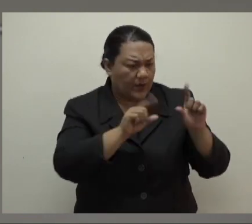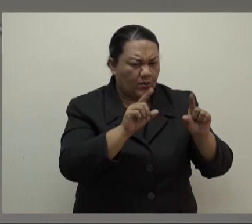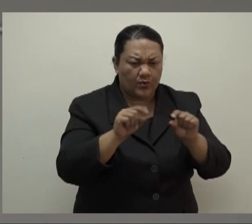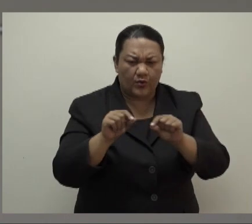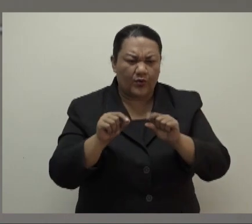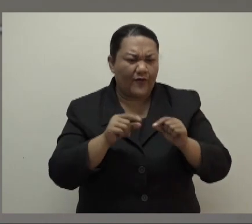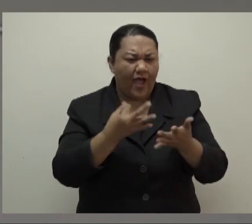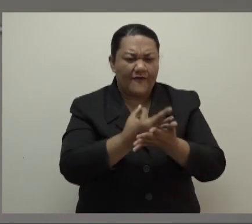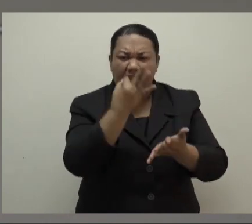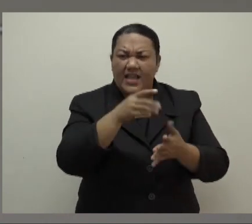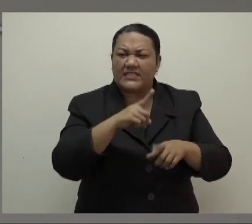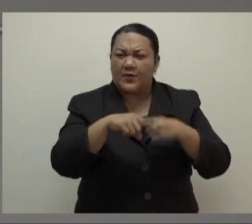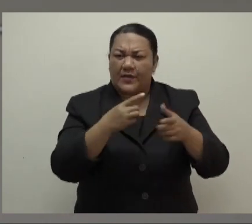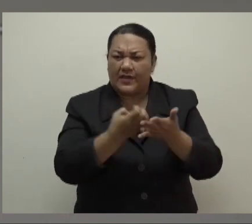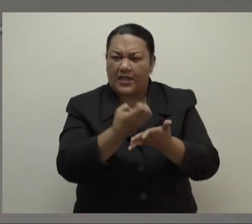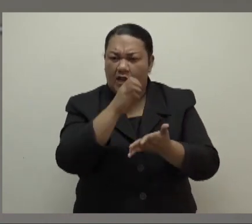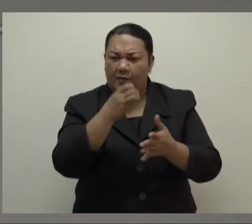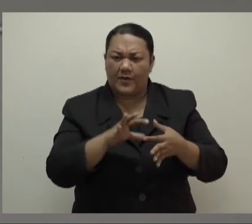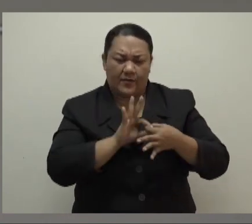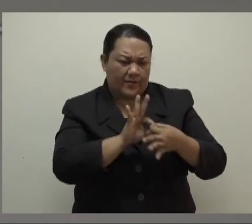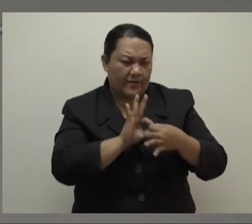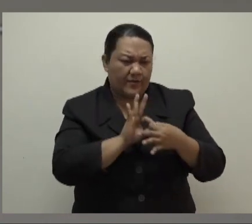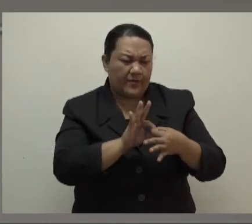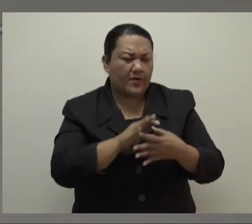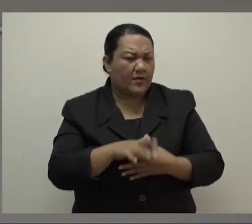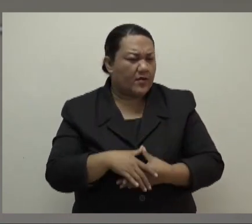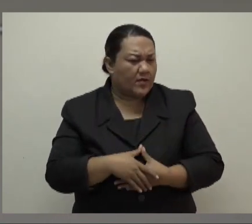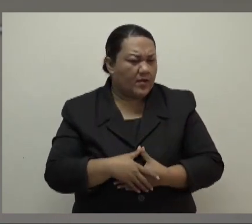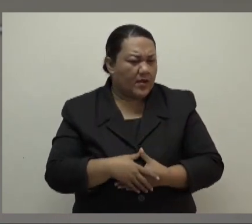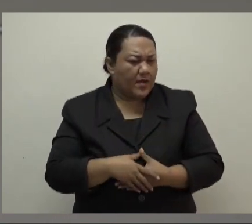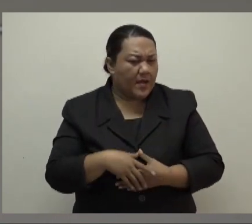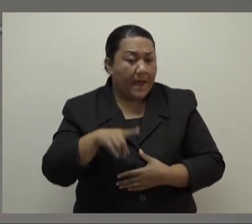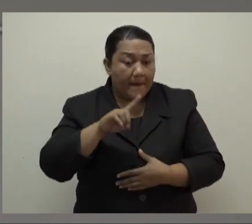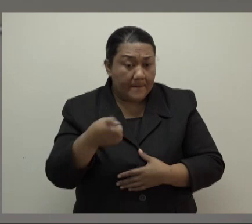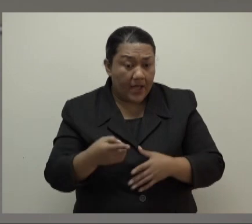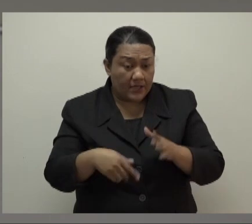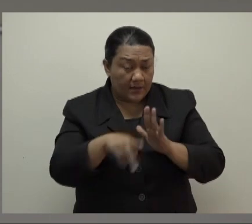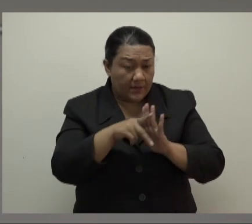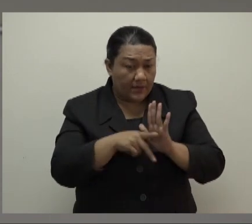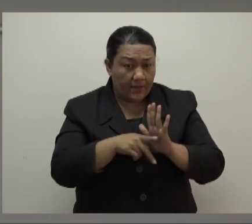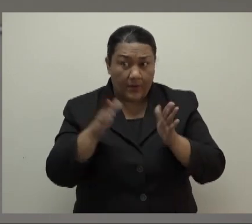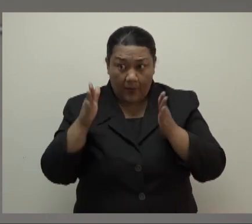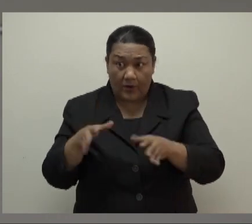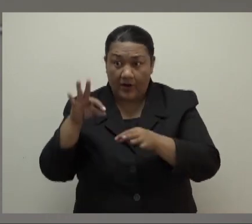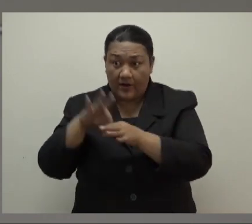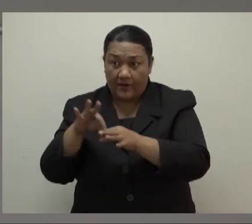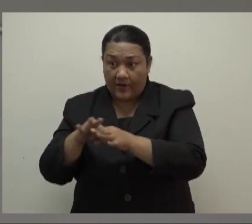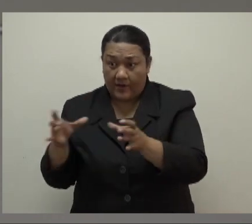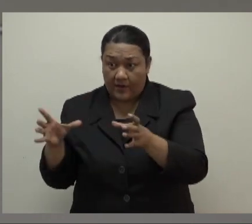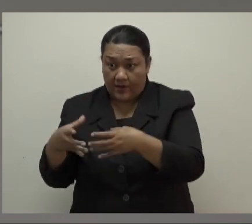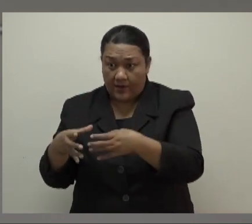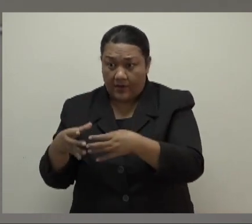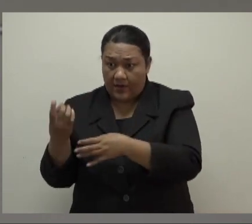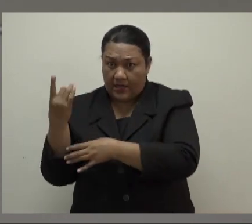any laws to do with the elections. But we have an independent body called the Electoral Commission, we have an